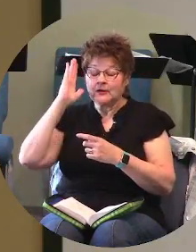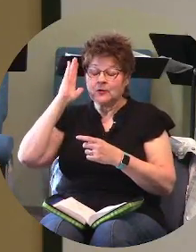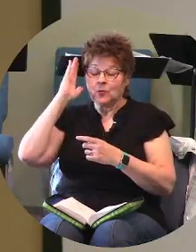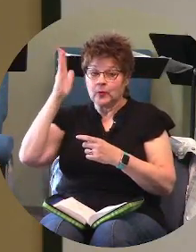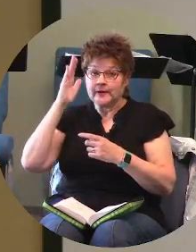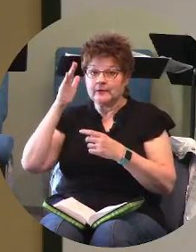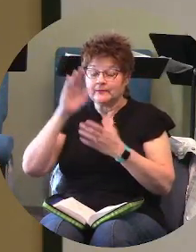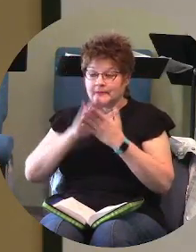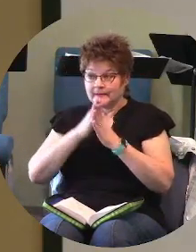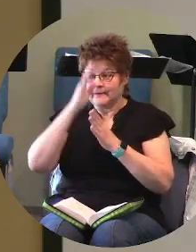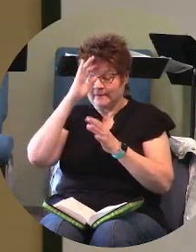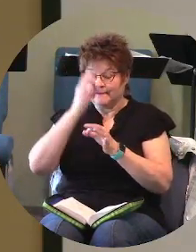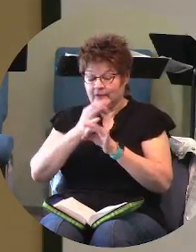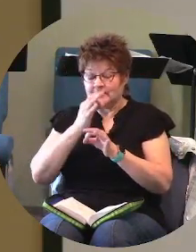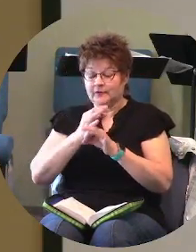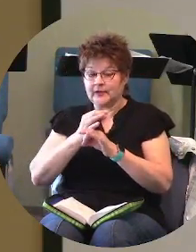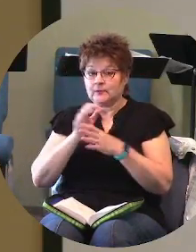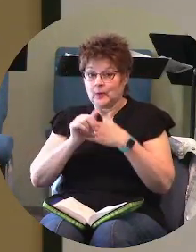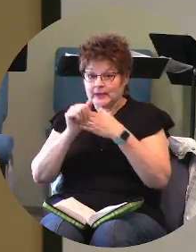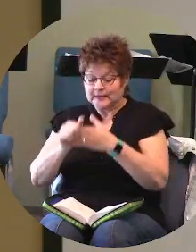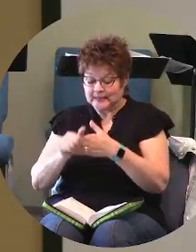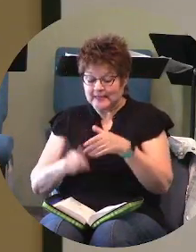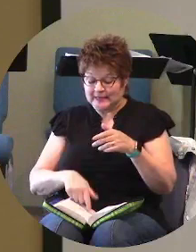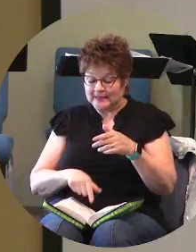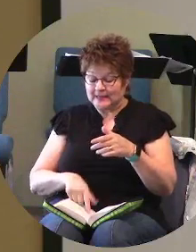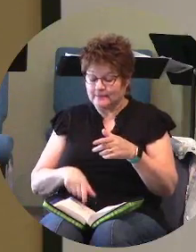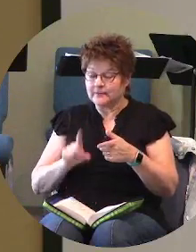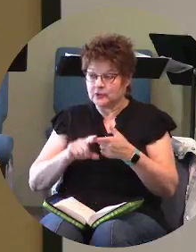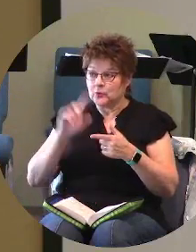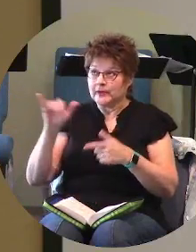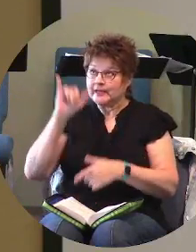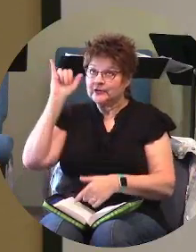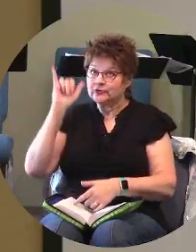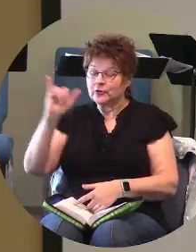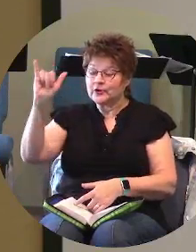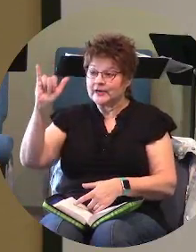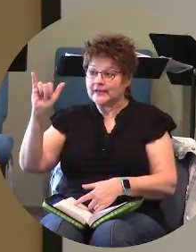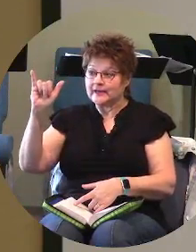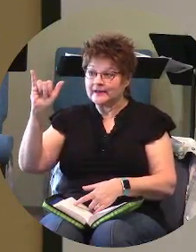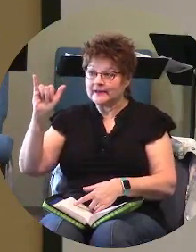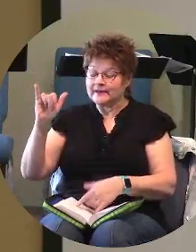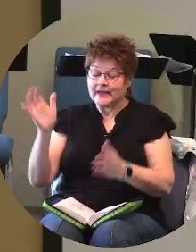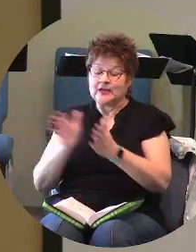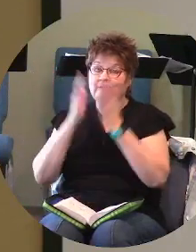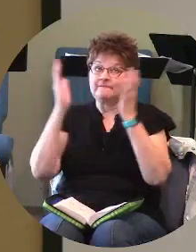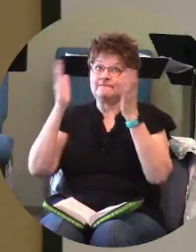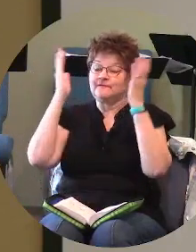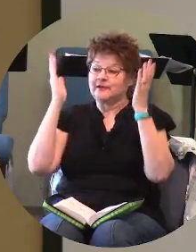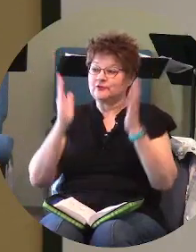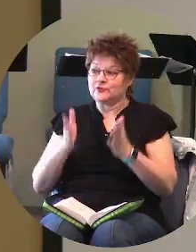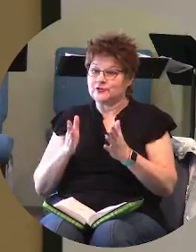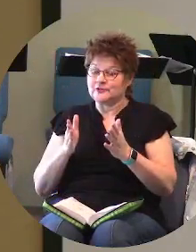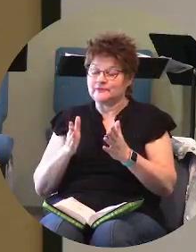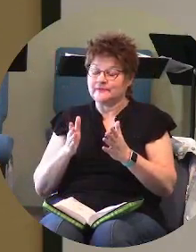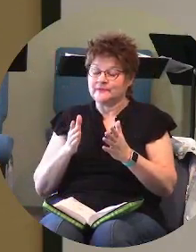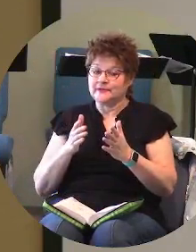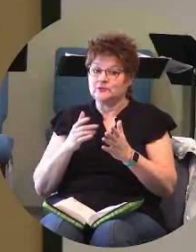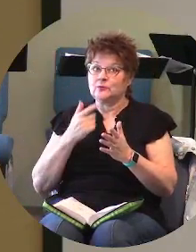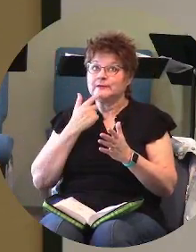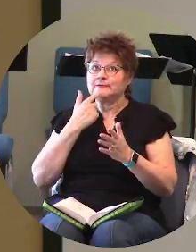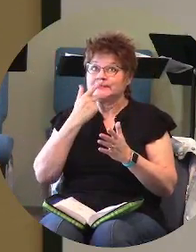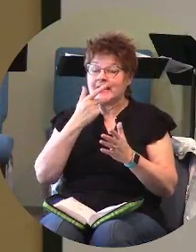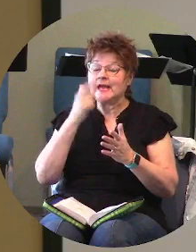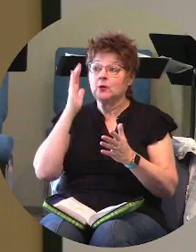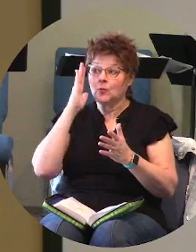lead them into into eternity as victors because of what he was saying was going to happen